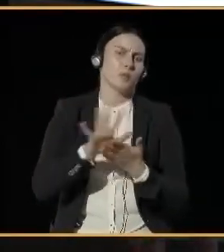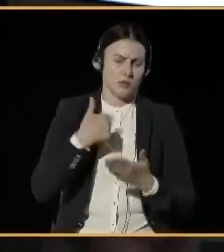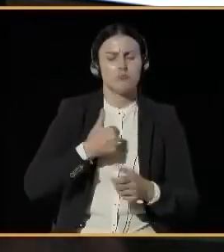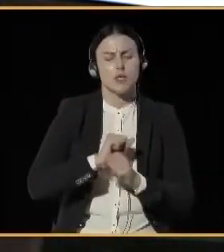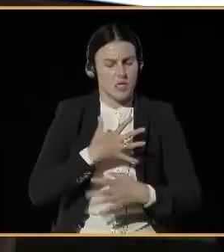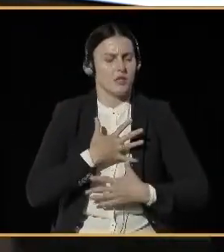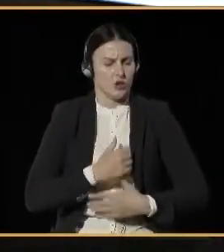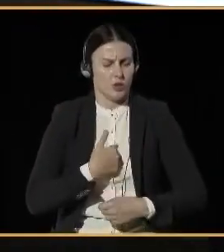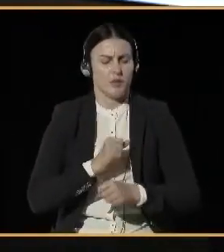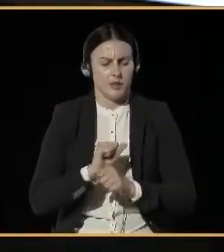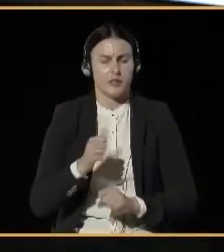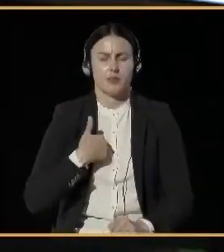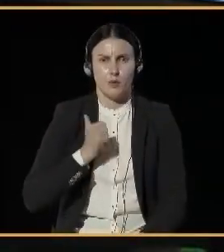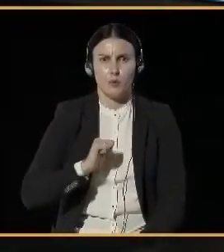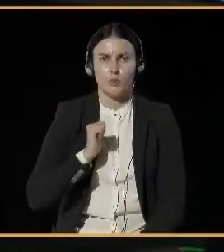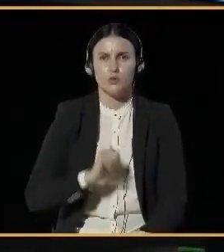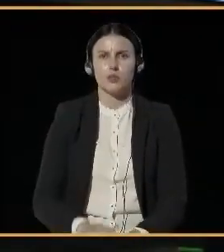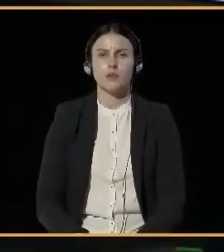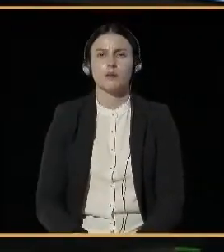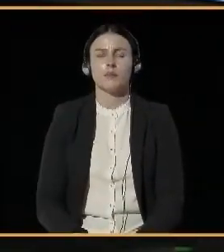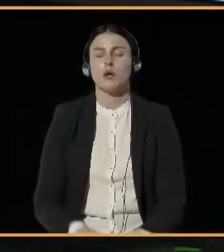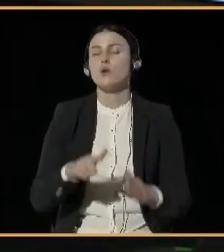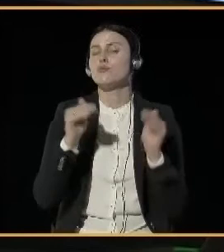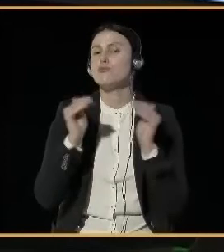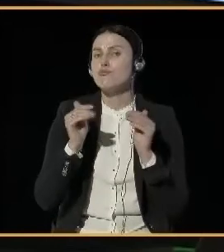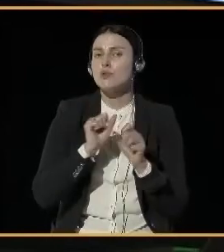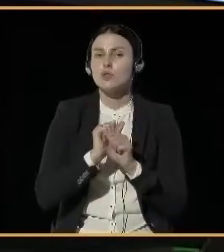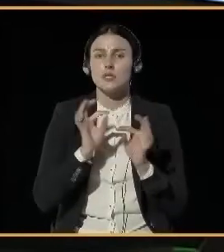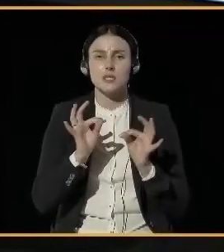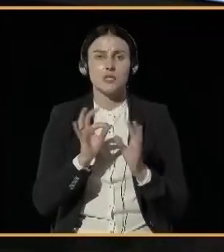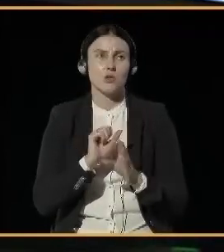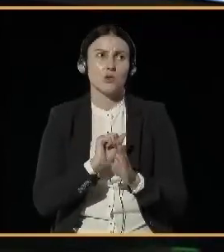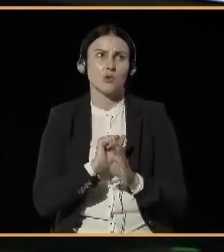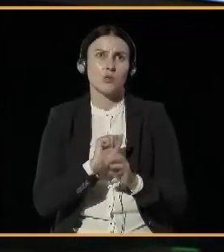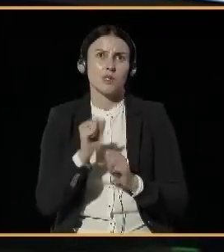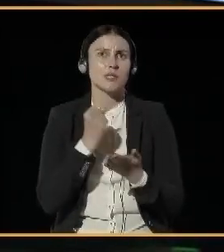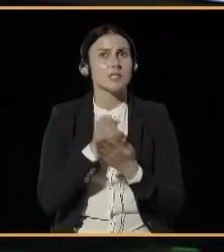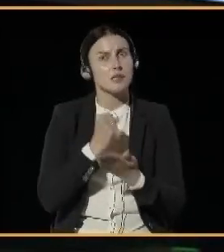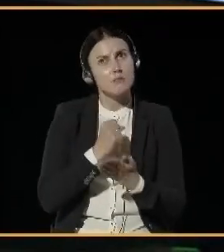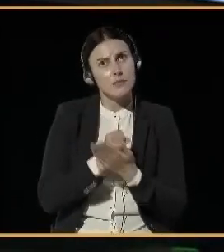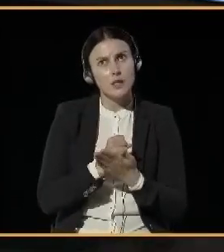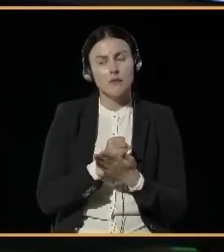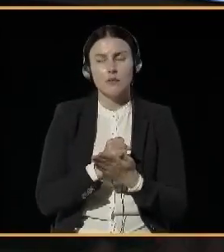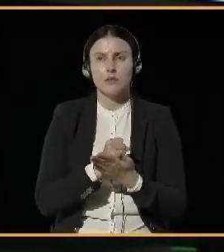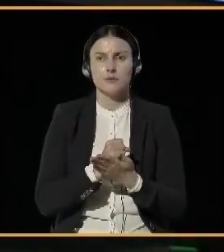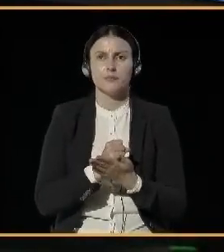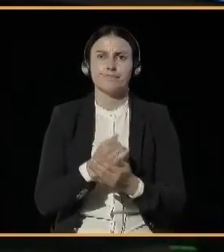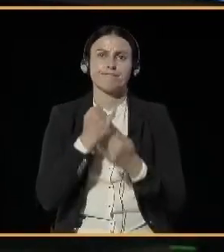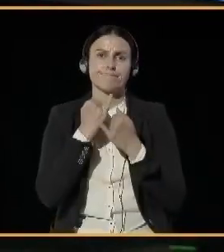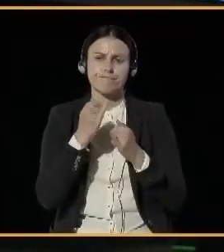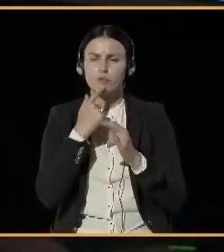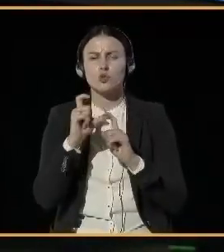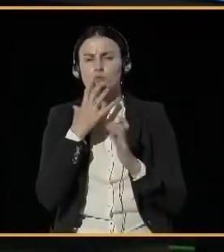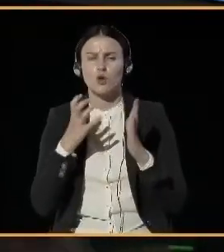And, yes, I think that maybe now this is more of a question or a little comment to the Polish Wroclaw team. Because we have a bit of a